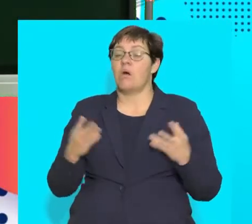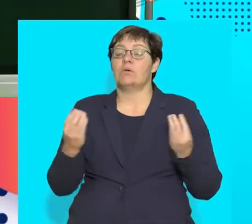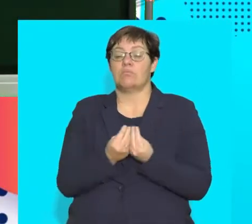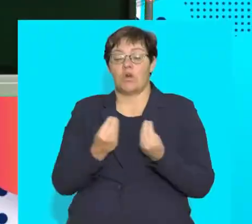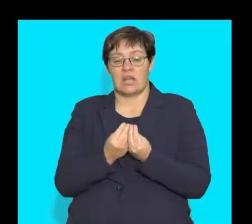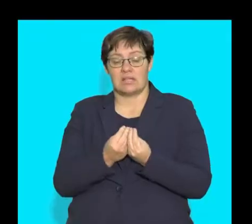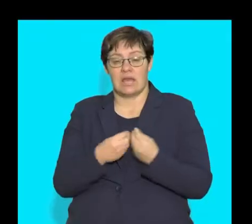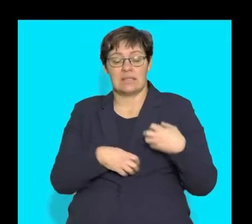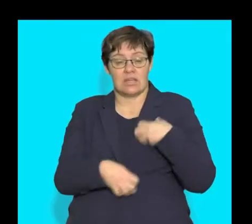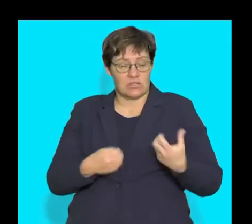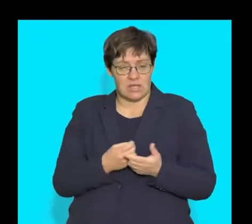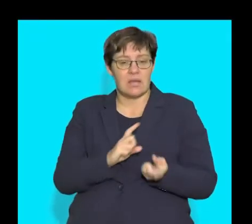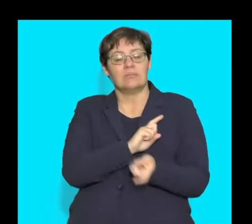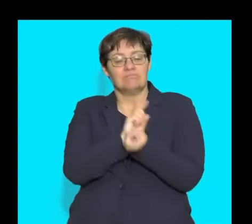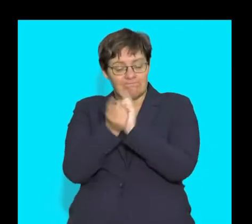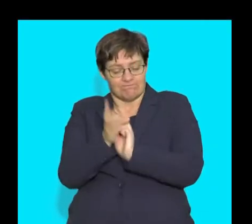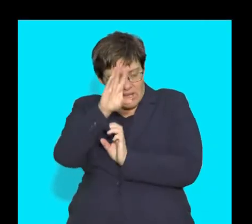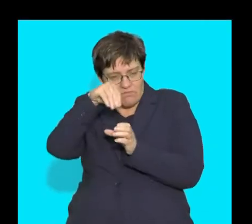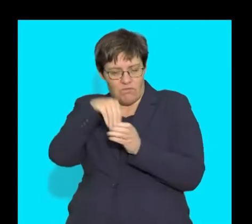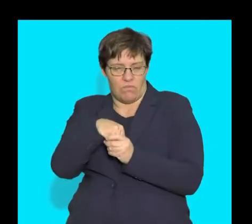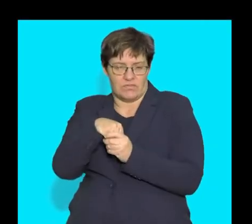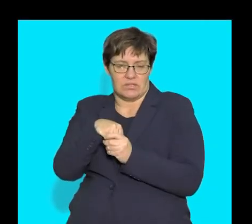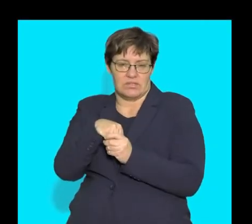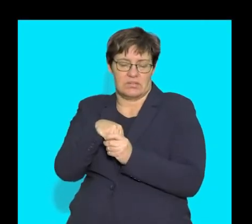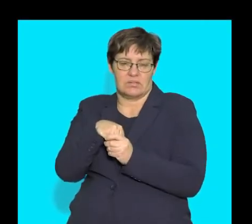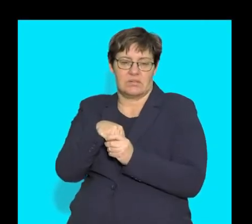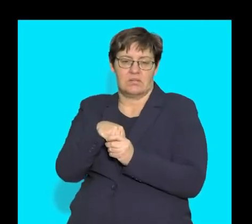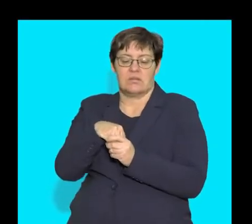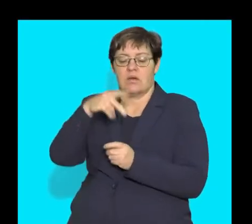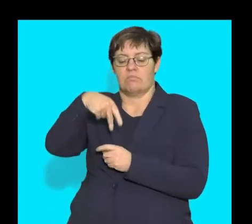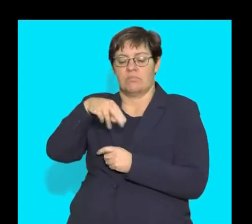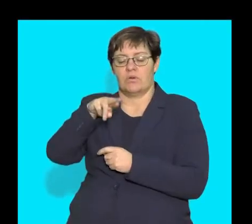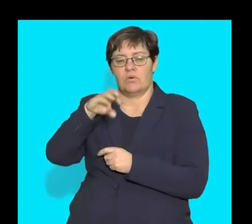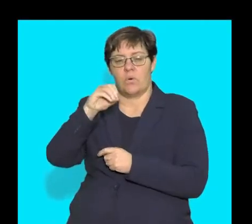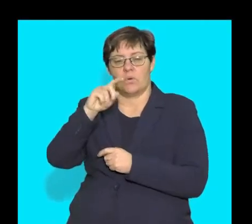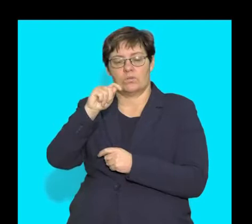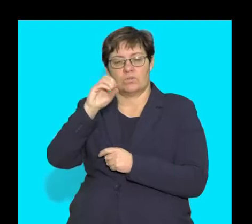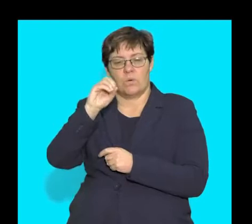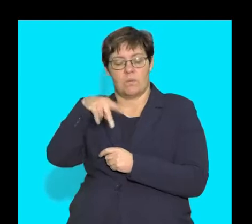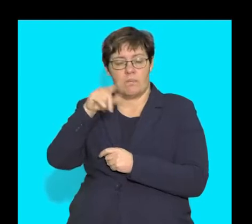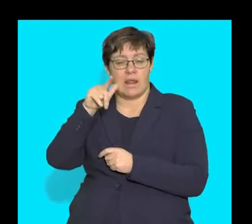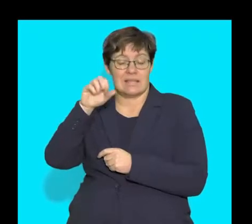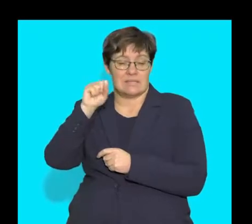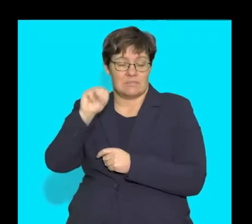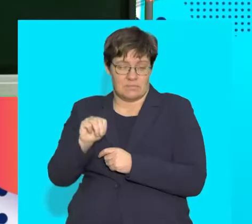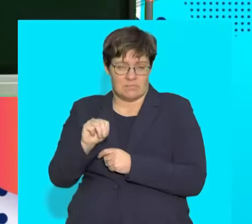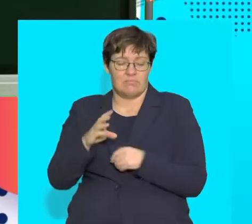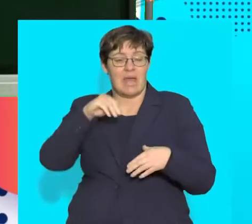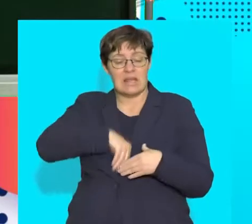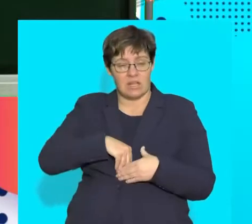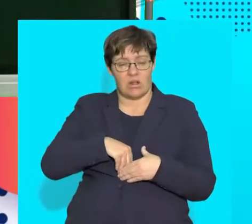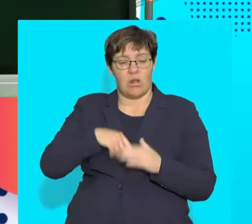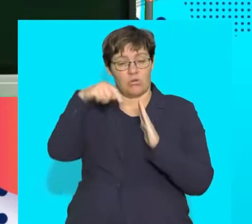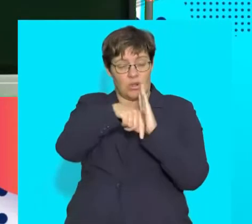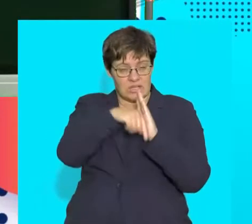products of digestion become part of the protoplasm. Another word for protoplasm is the internal